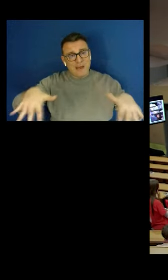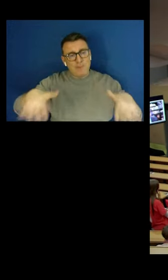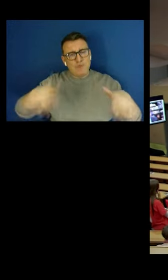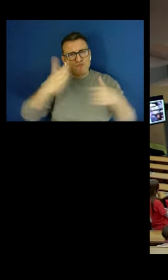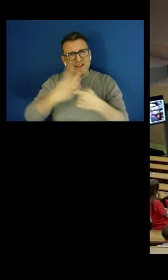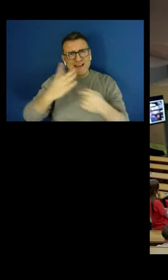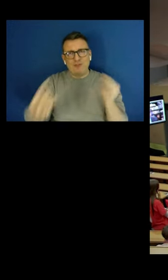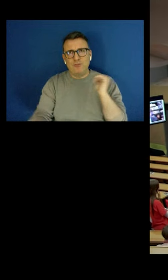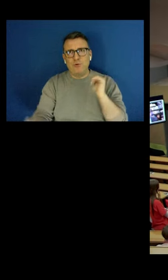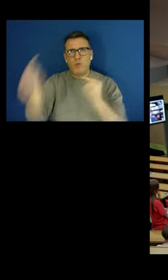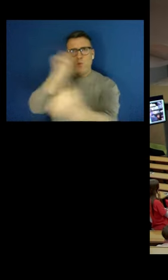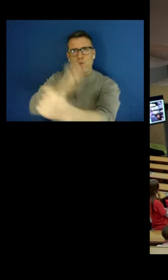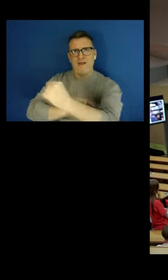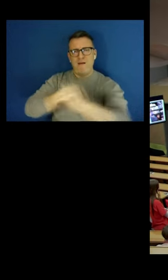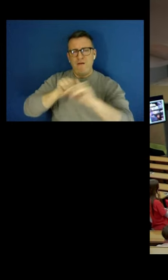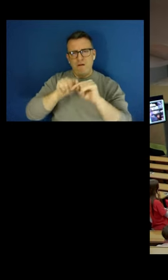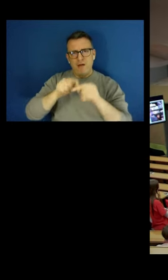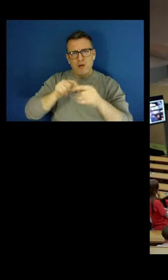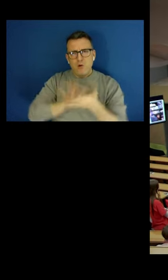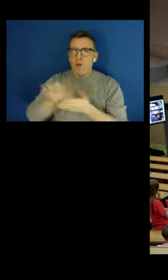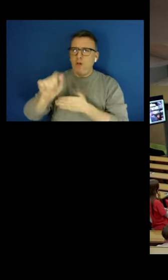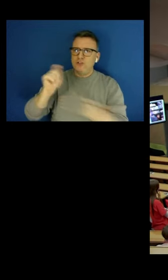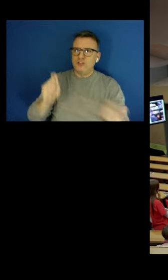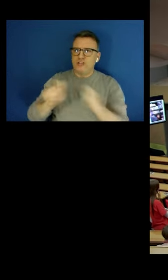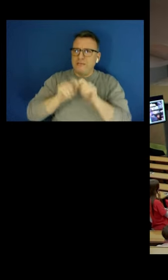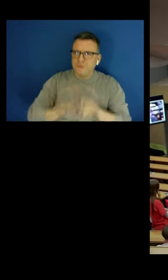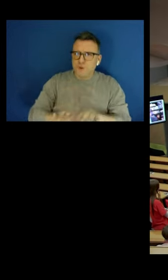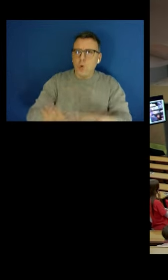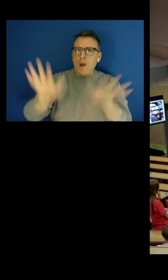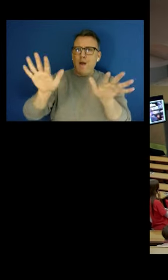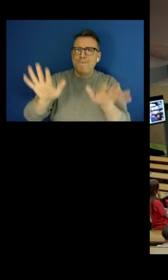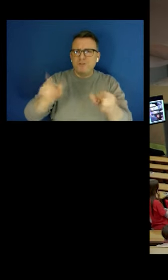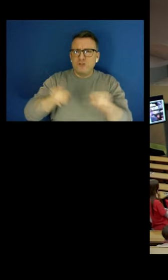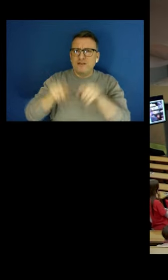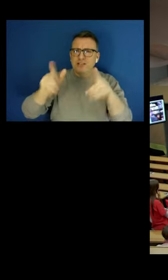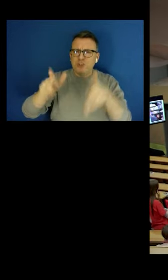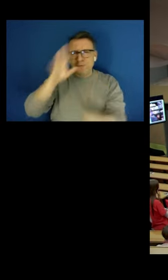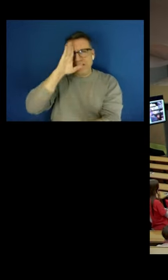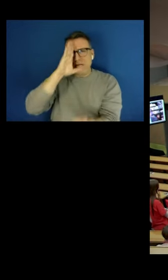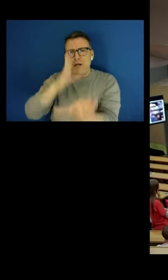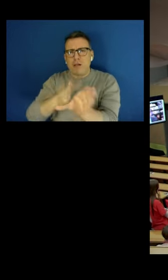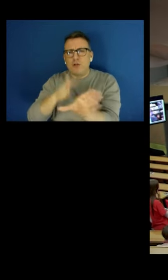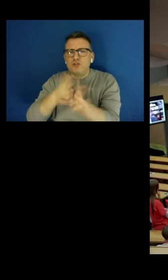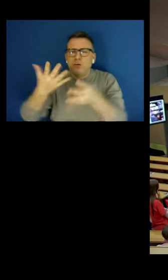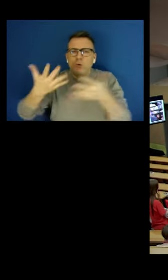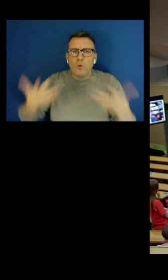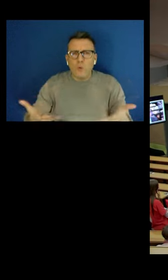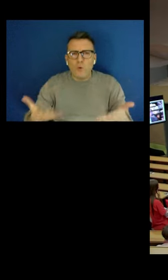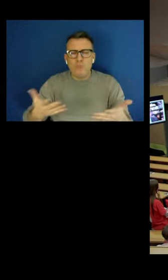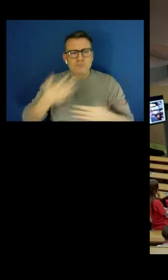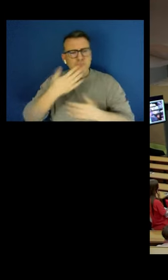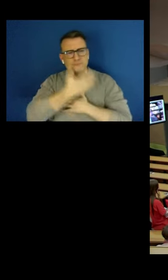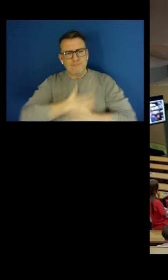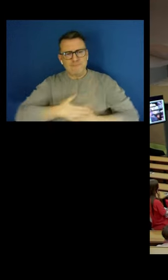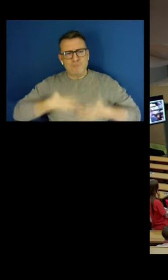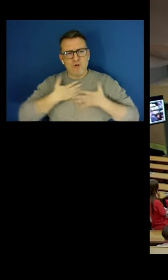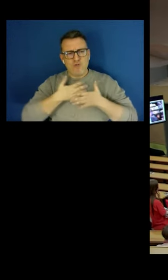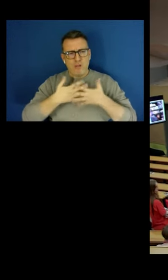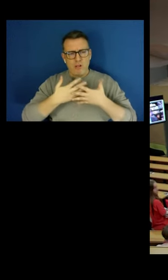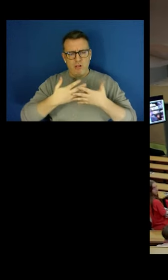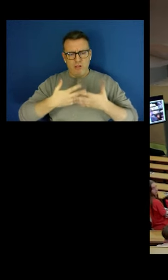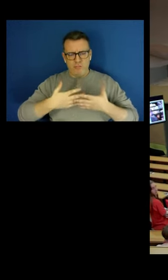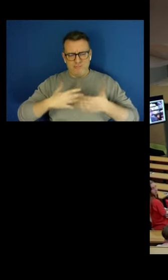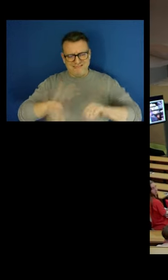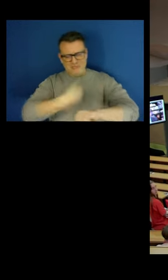shift that puts some kind of psychological and moral framework in place, that everybody